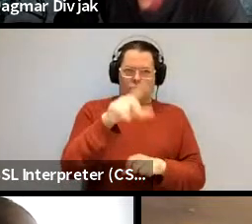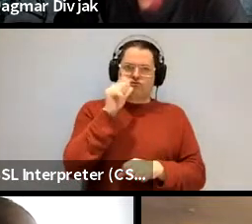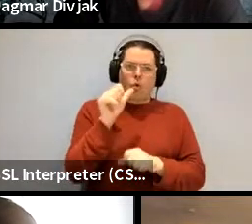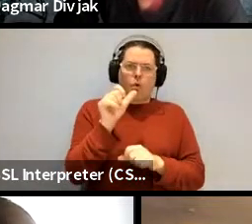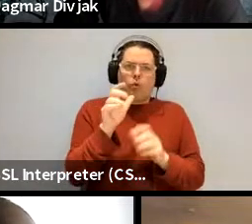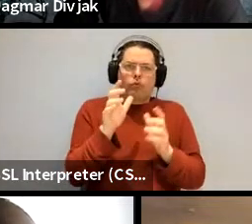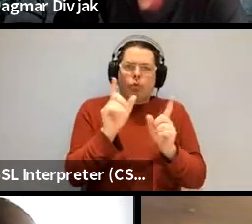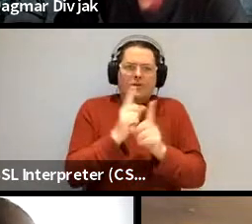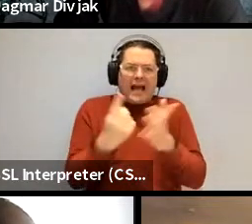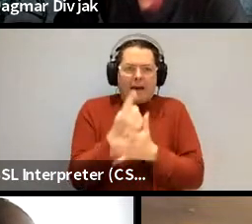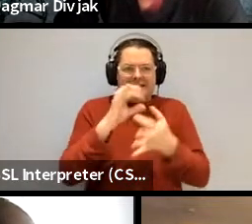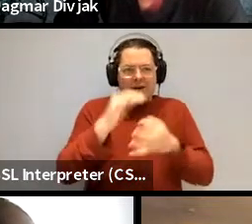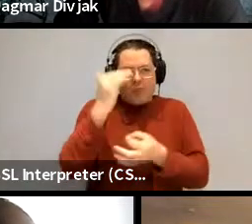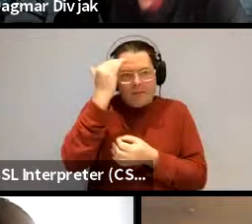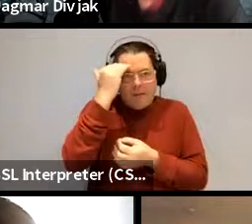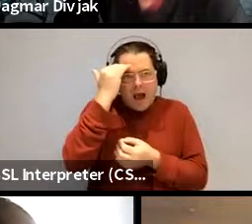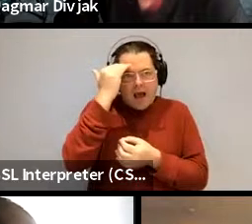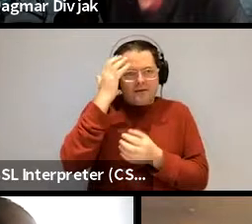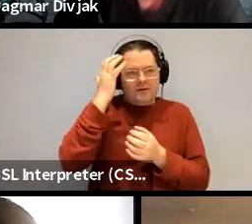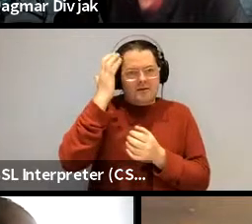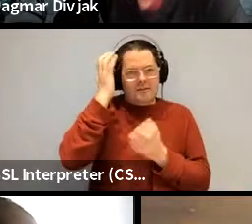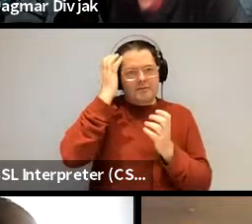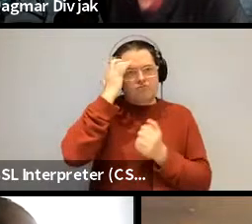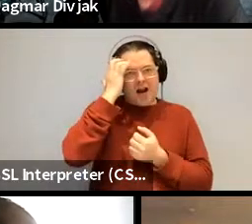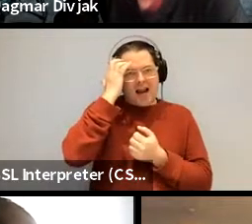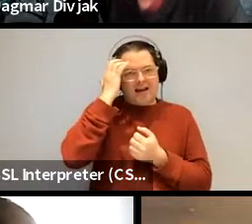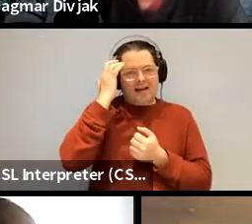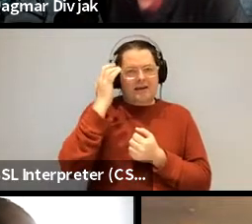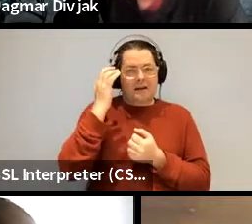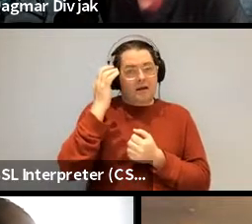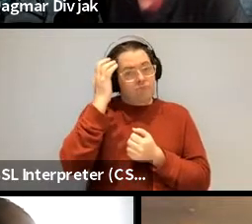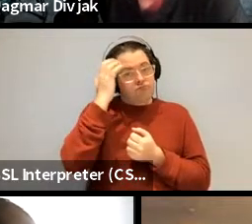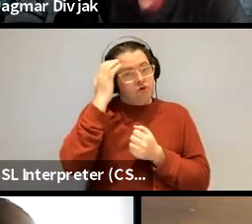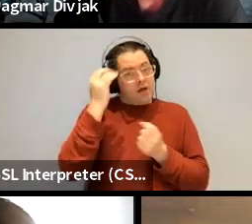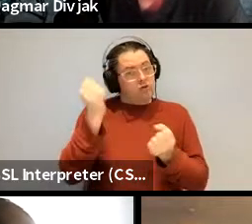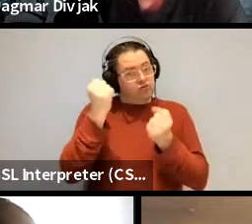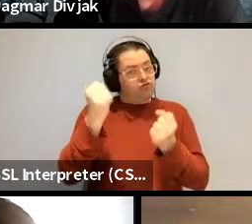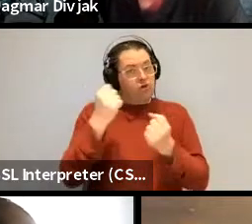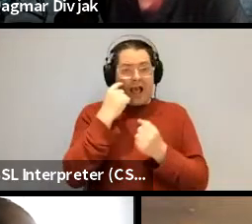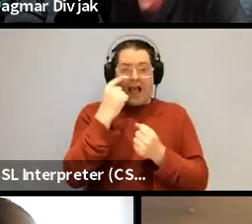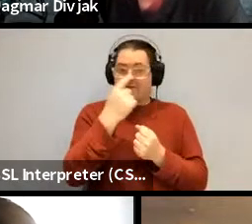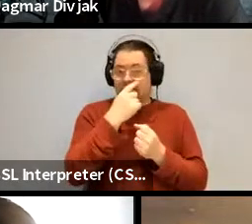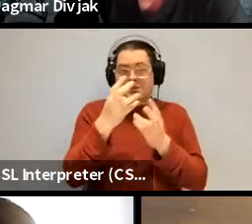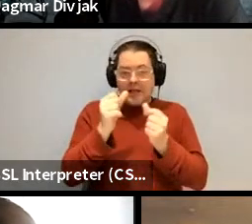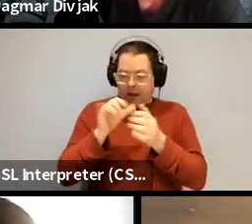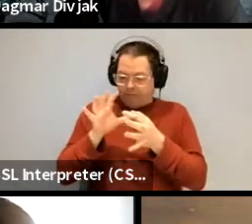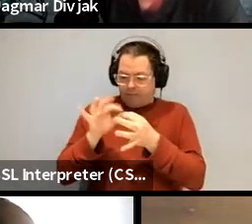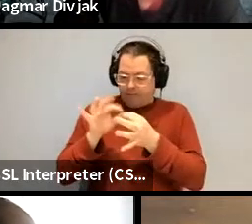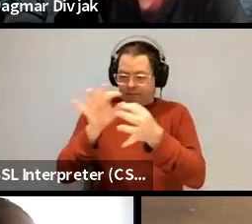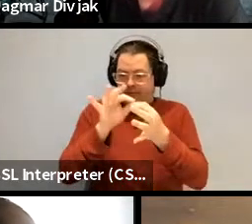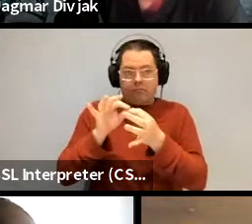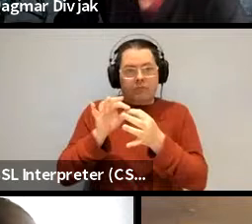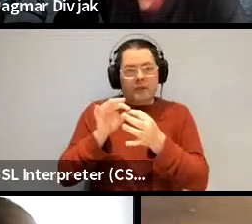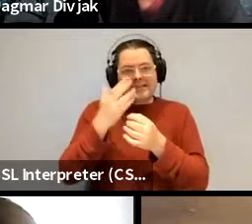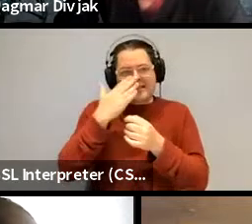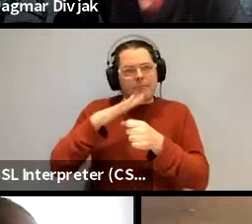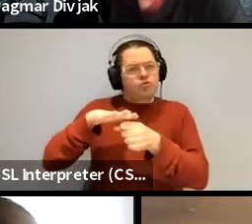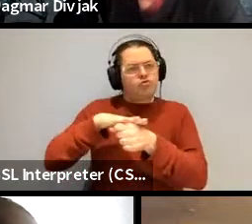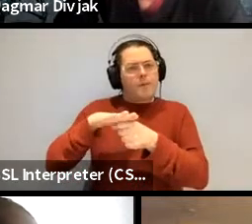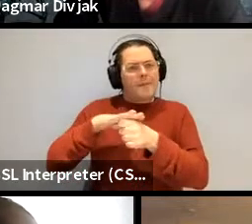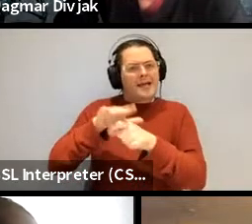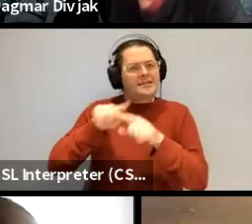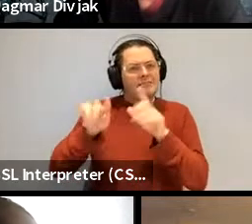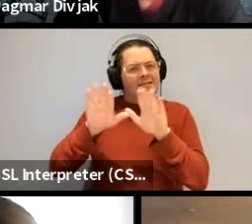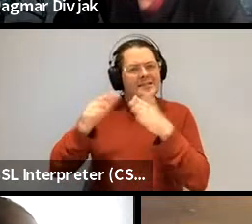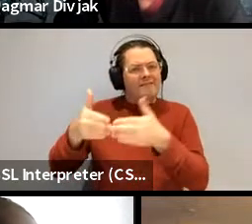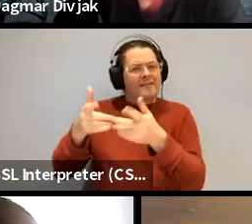implemented in the mind and brain and so i'm using the brain is pretty good evidence that there's like some domain specific network doing this task